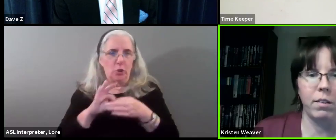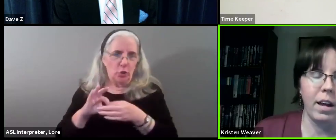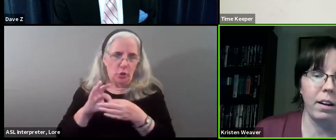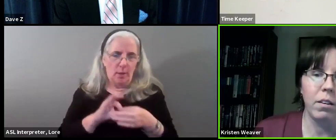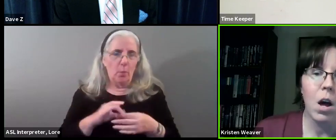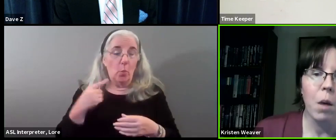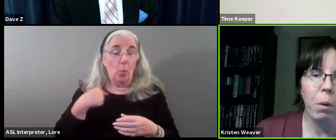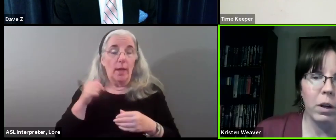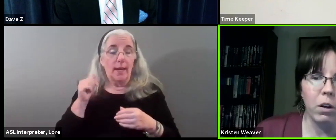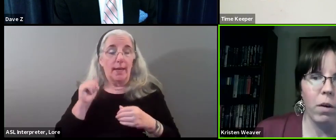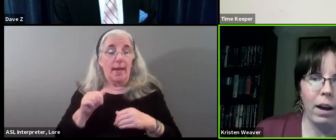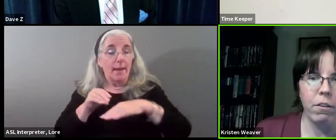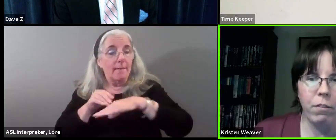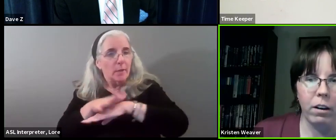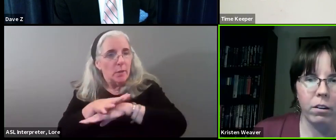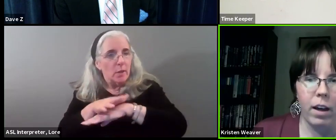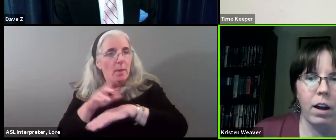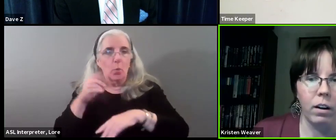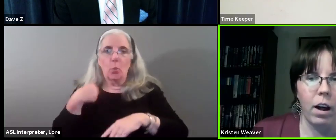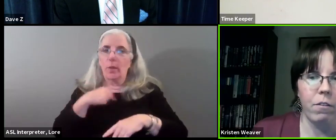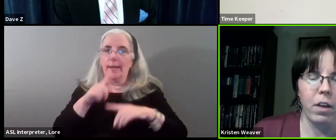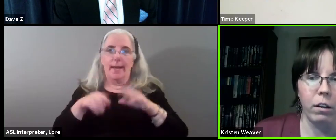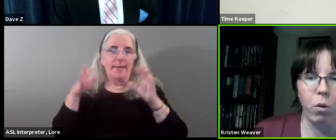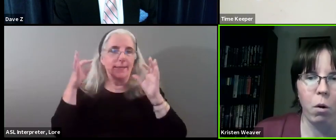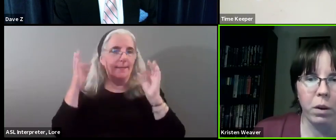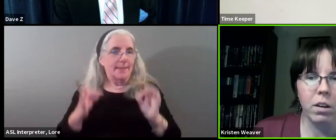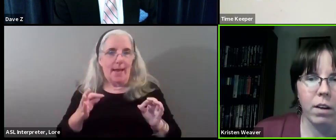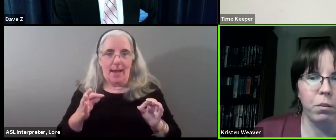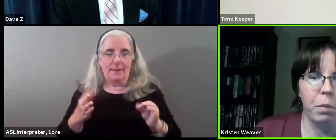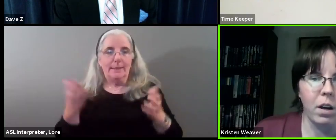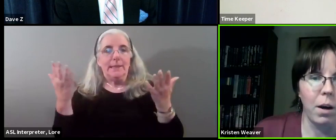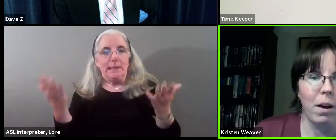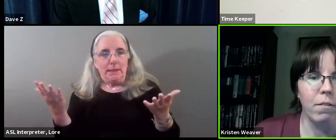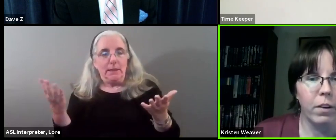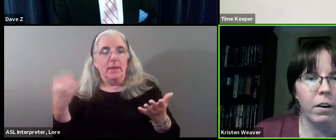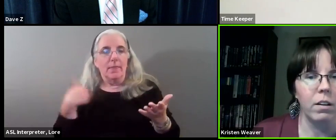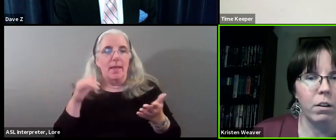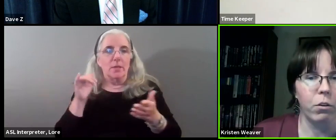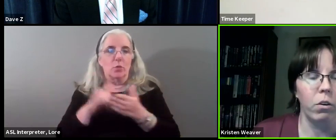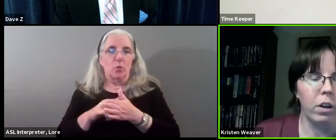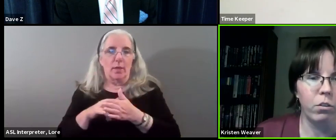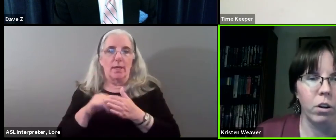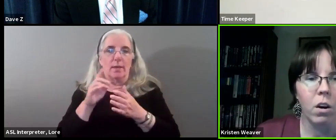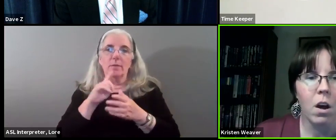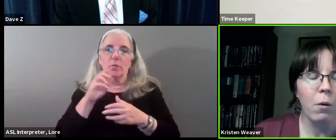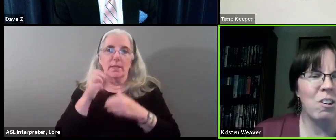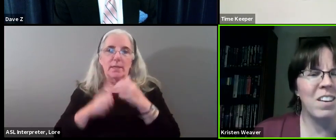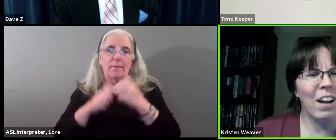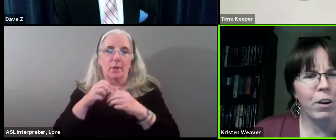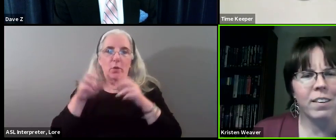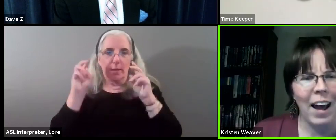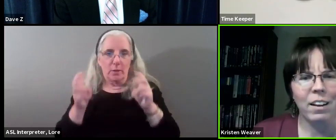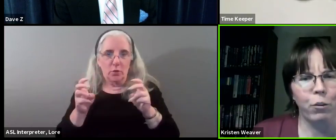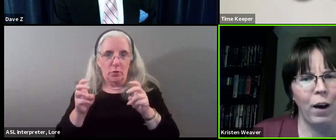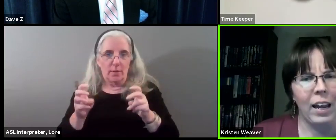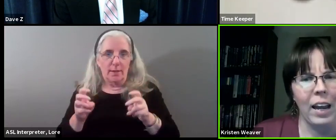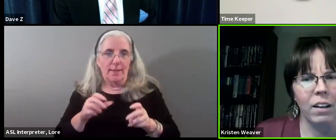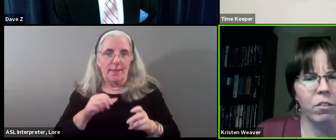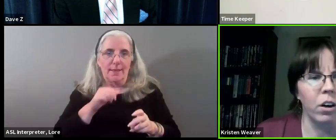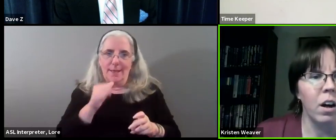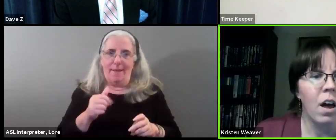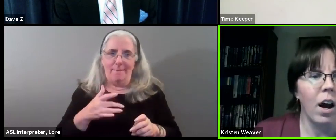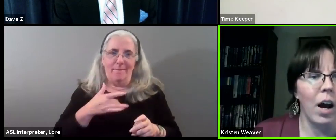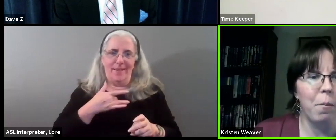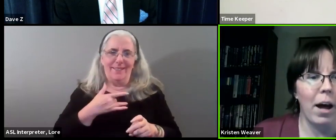influence things, but we don't have the final say on a lot of things. So it really does become a very difficult issue, which is not a very satisfying